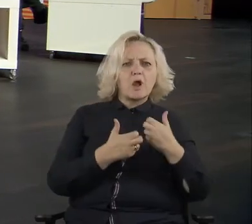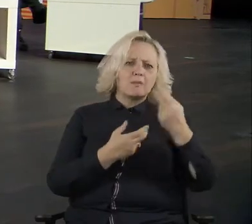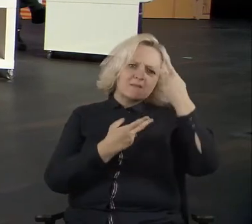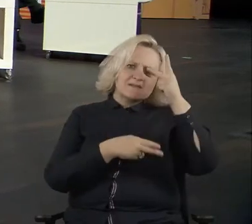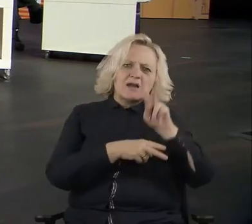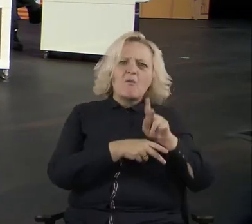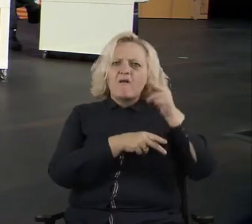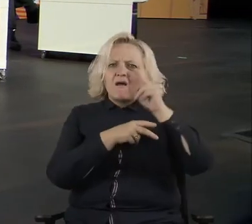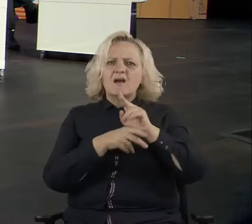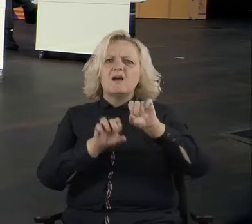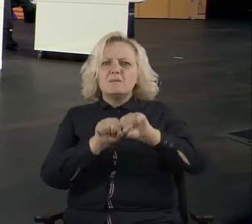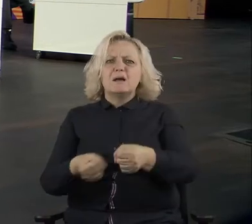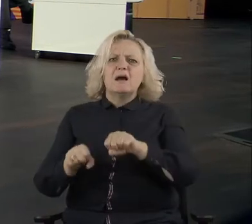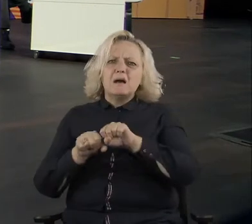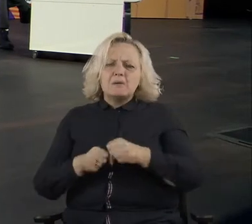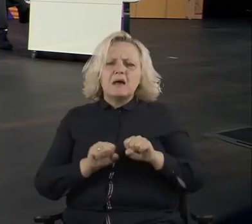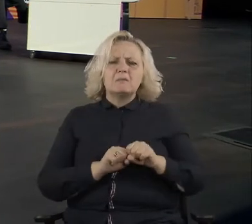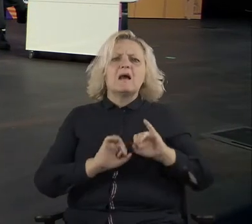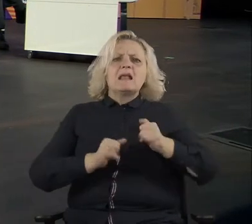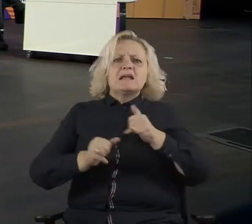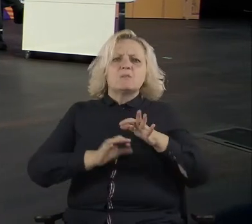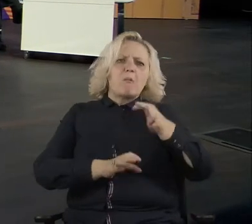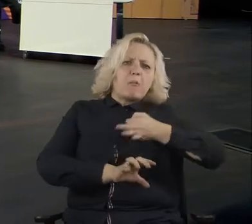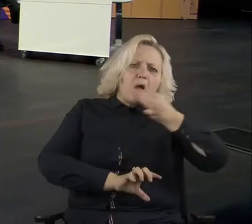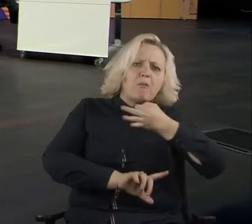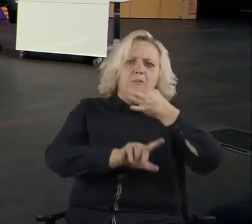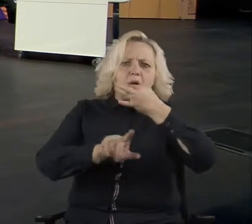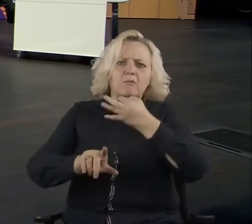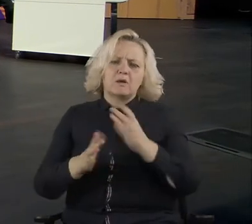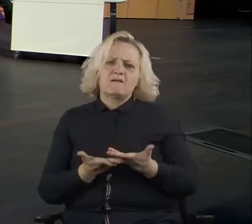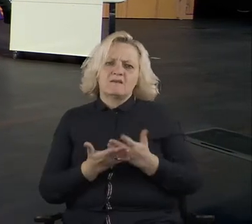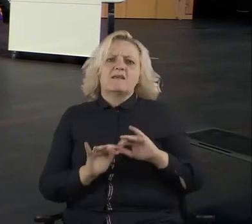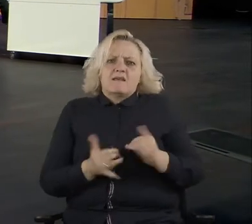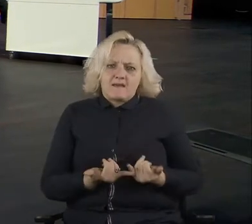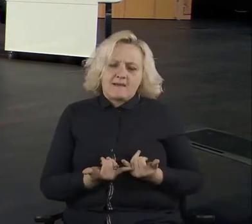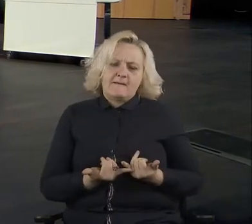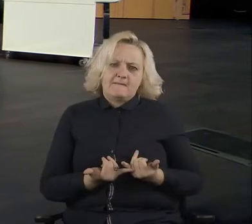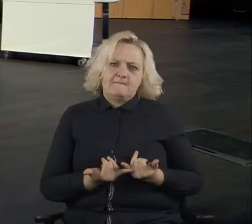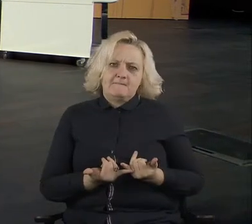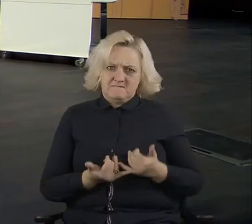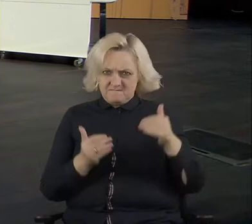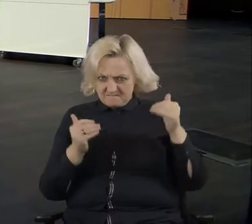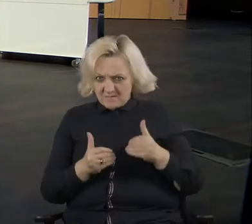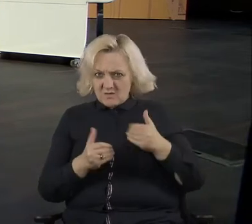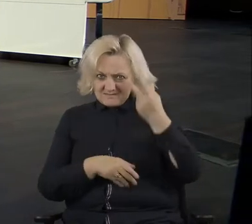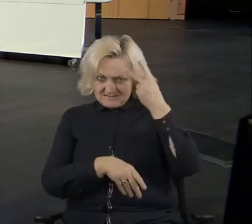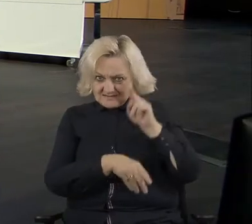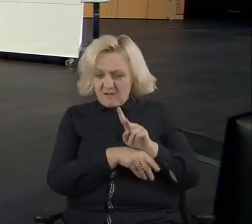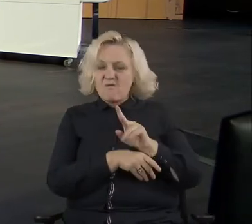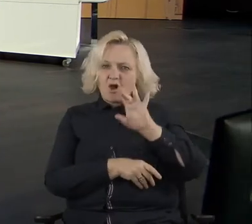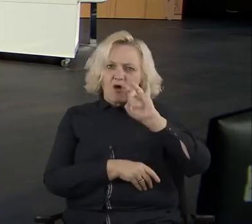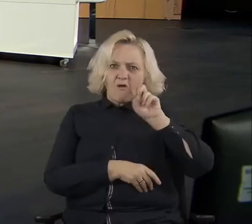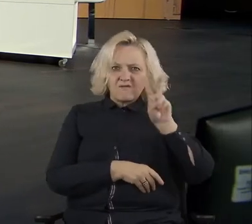you. Can, can we trust to that, that, uh, GovTech will glue back broken circles